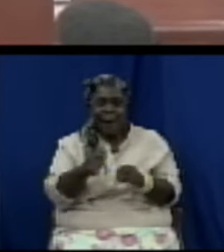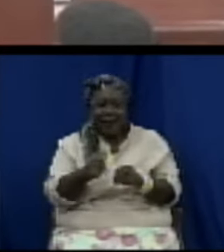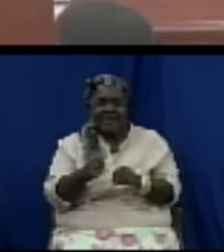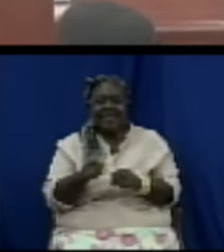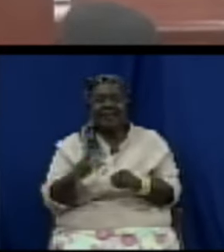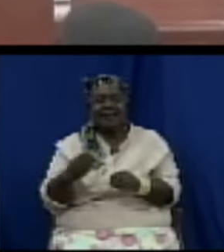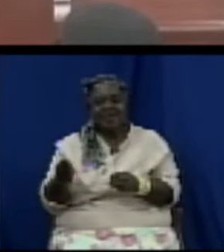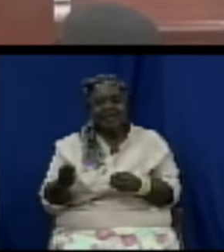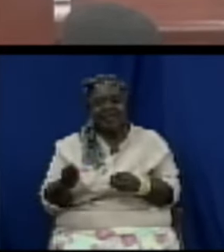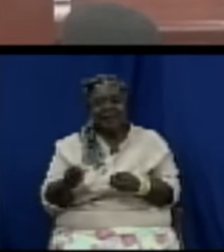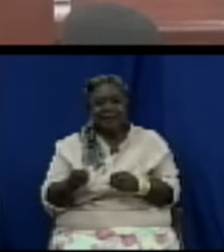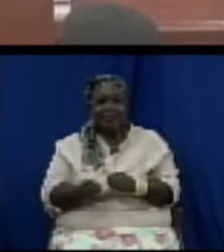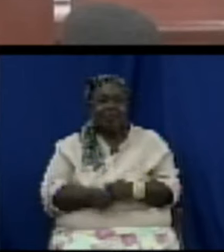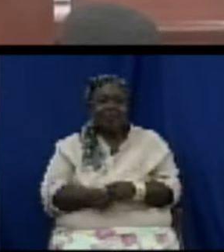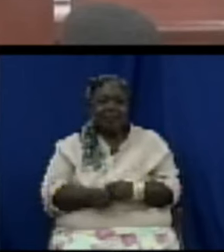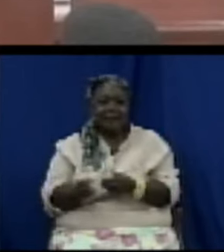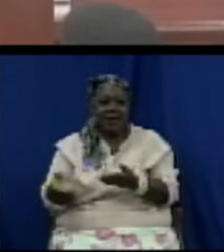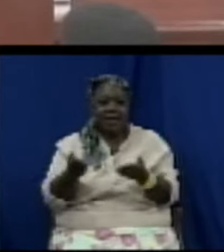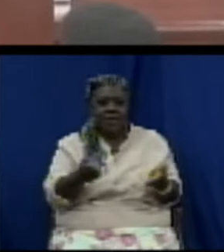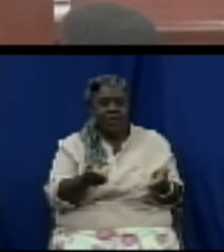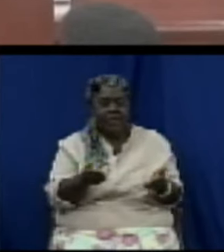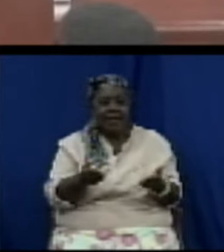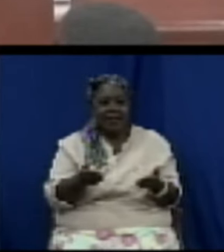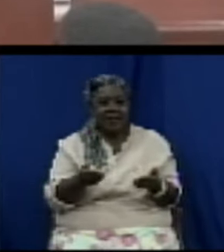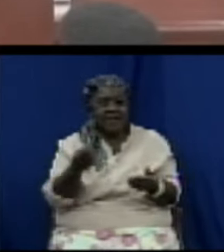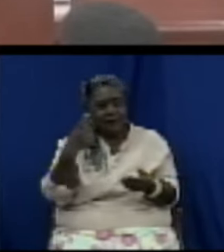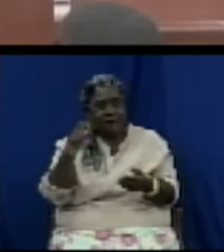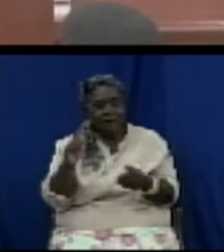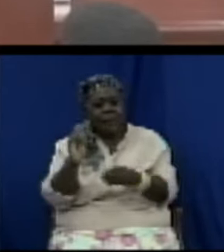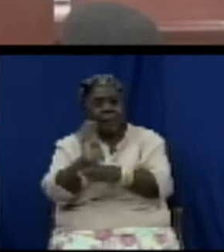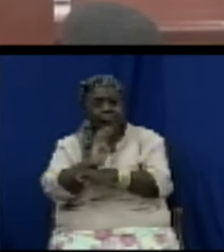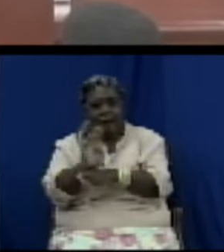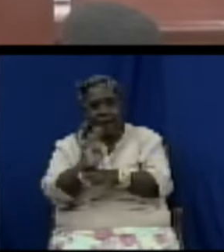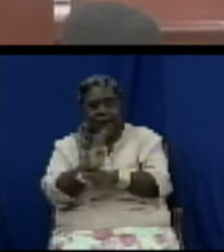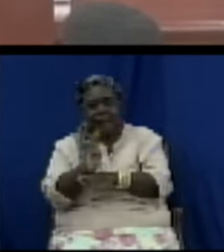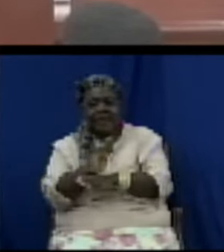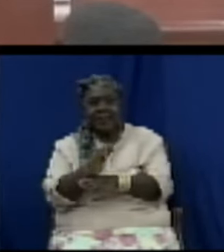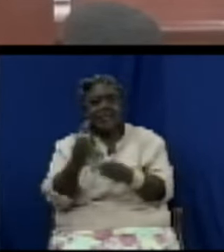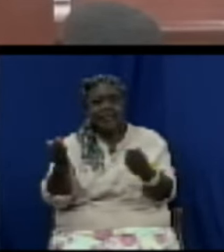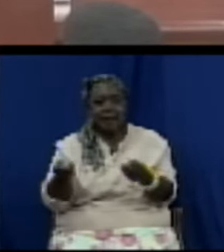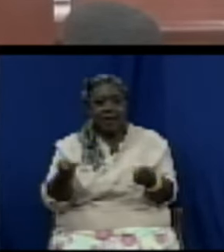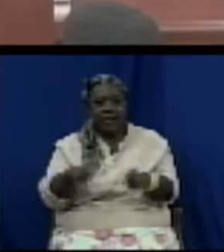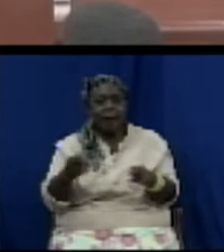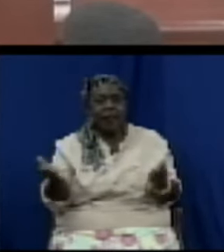Motions relating to the business of the National Assembly and moved by a minister.